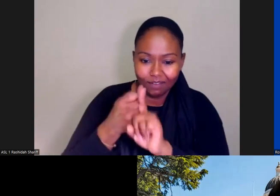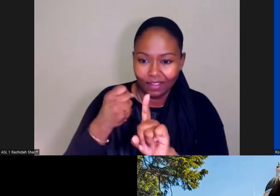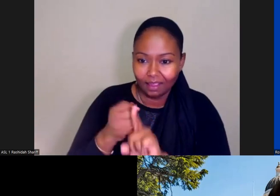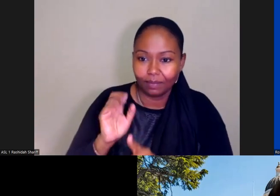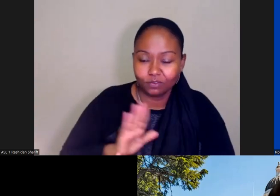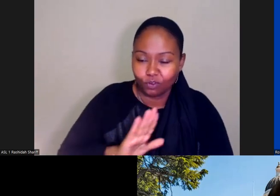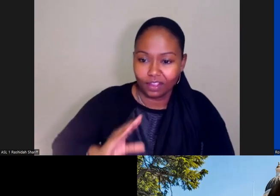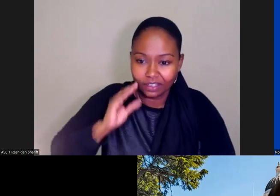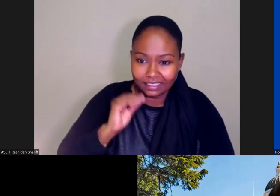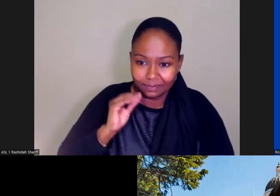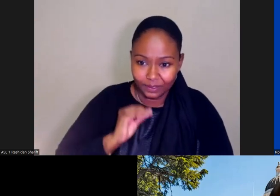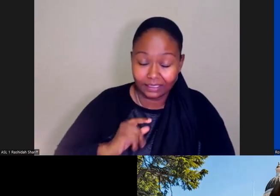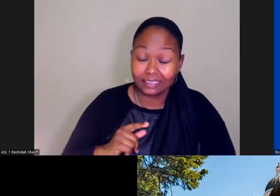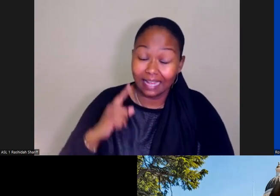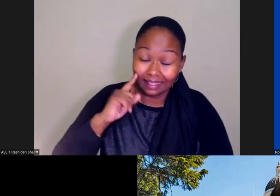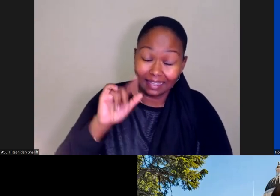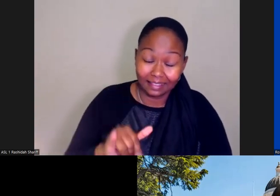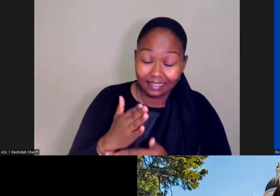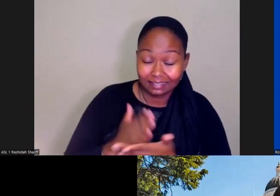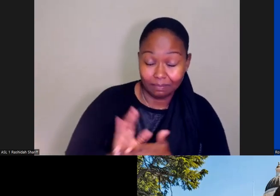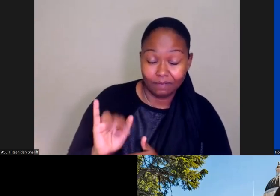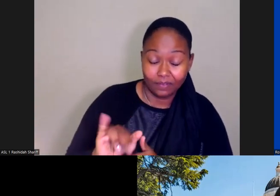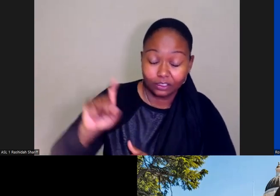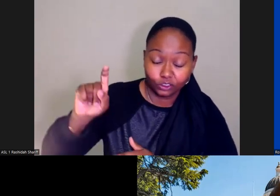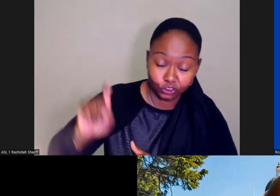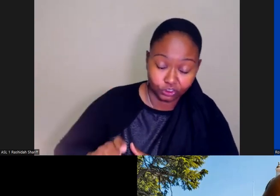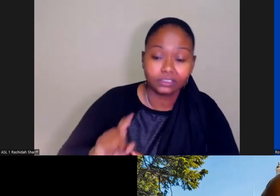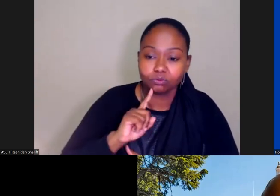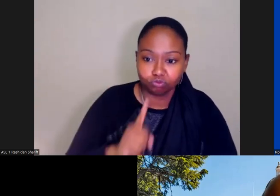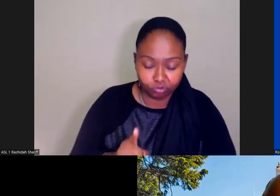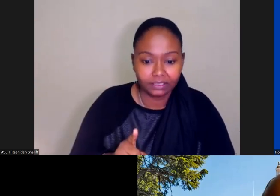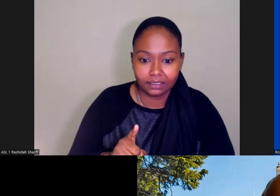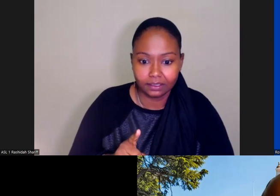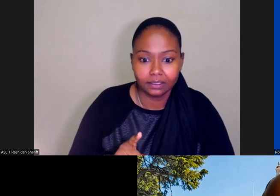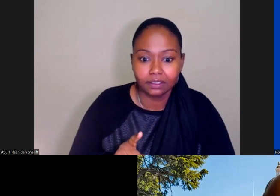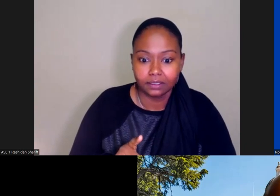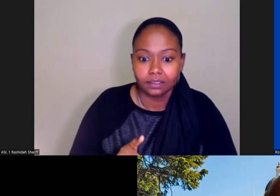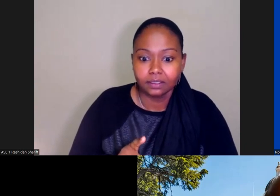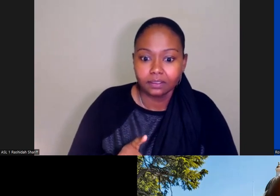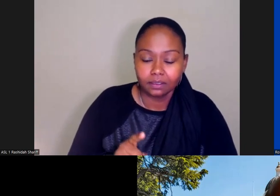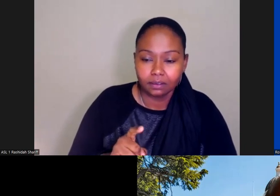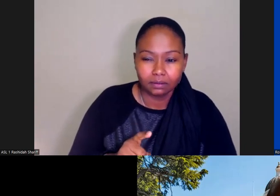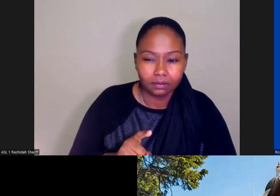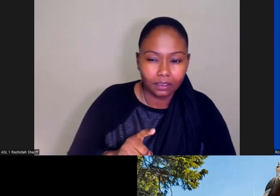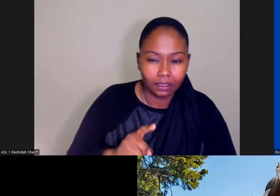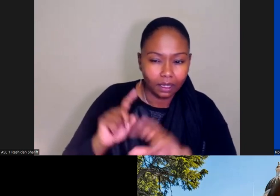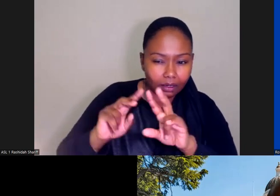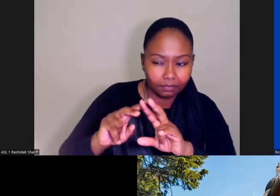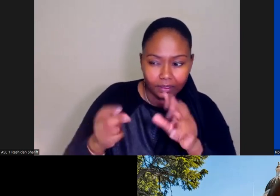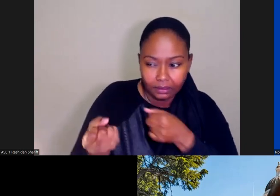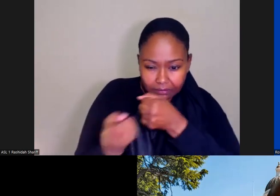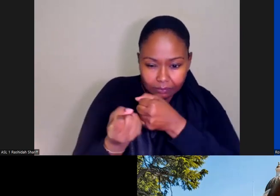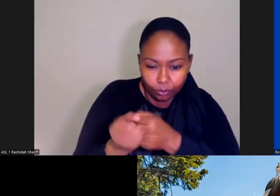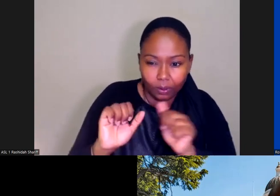experiences. And I think that some of that should drive how we collect the data, because sometimes